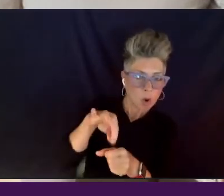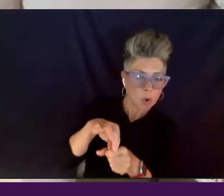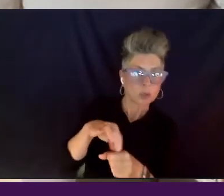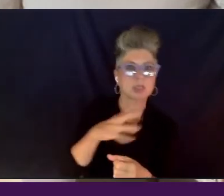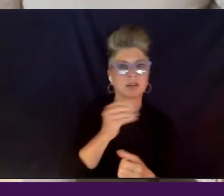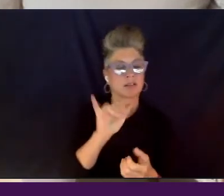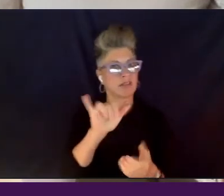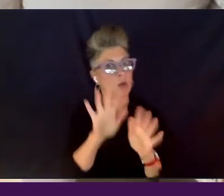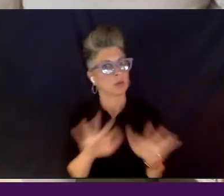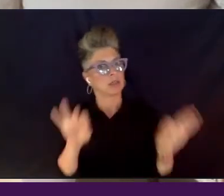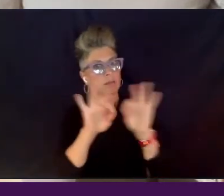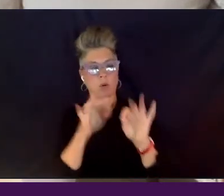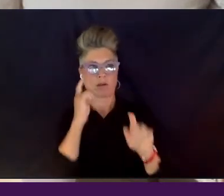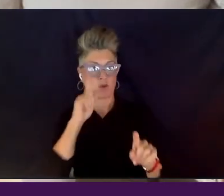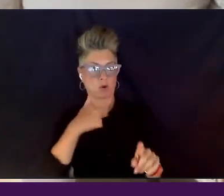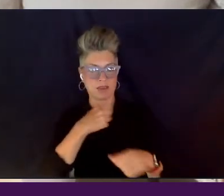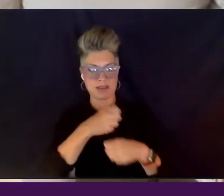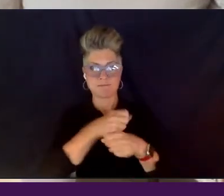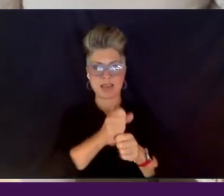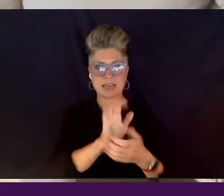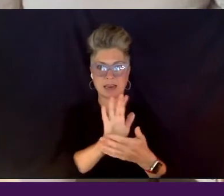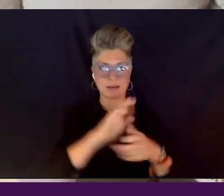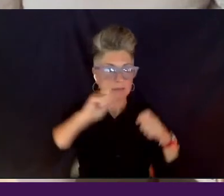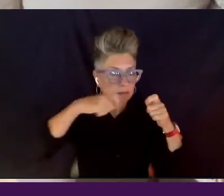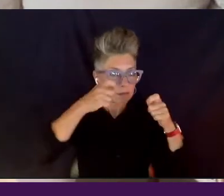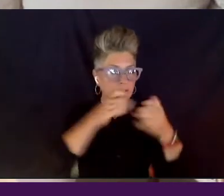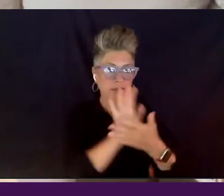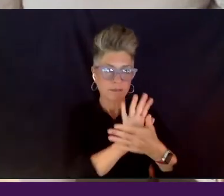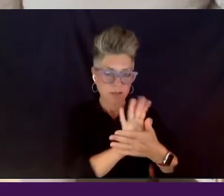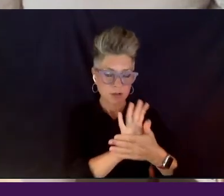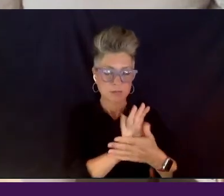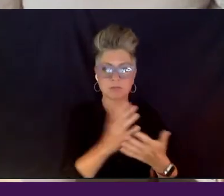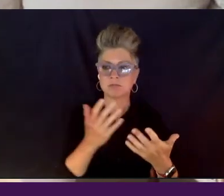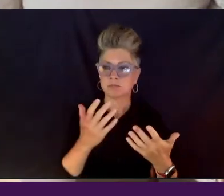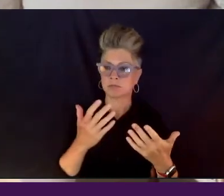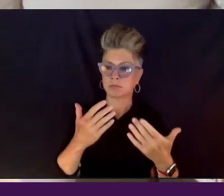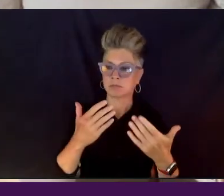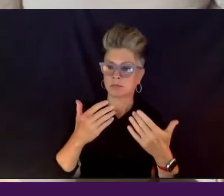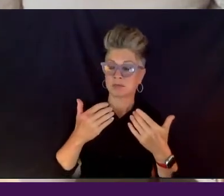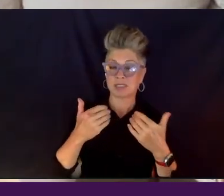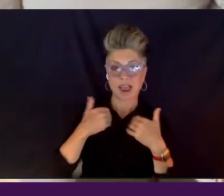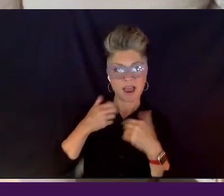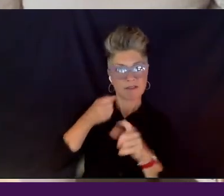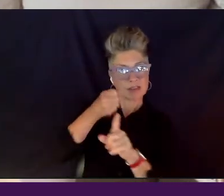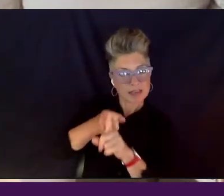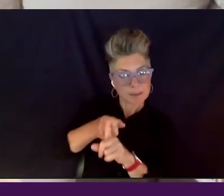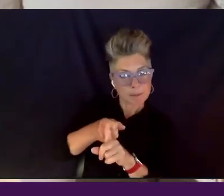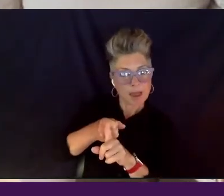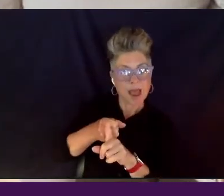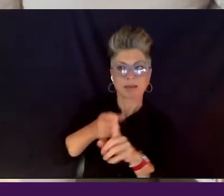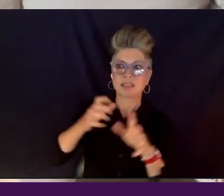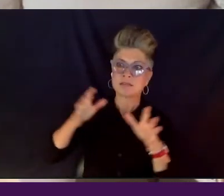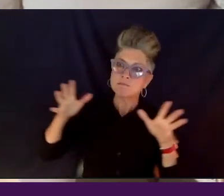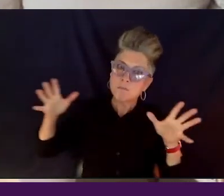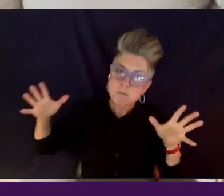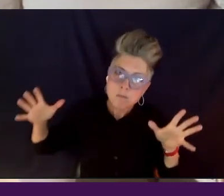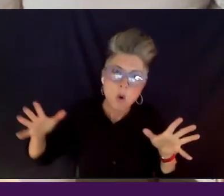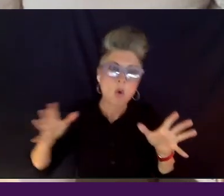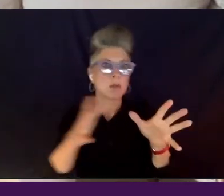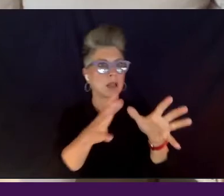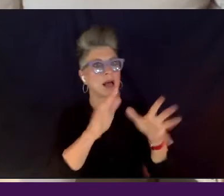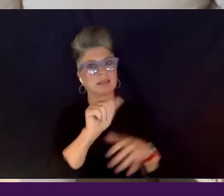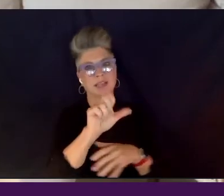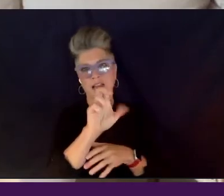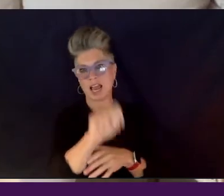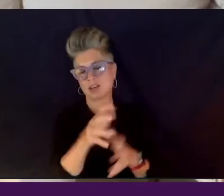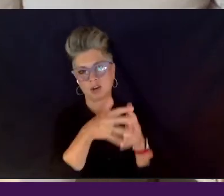this film is, um, to, uh, have an impact, um, in mobilizing Asian American voters leading up to